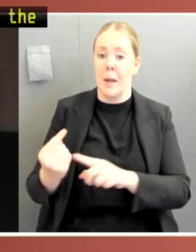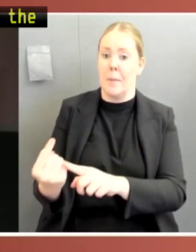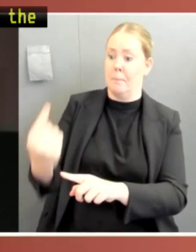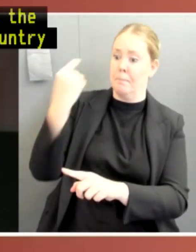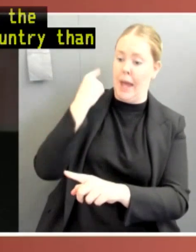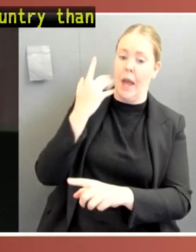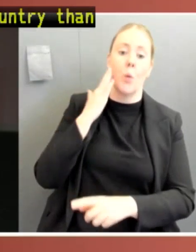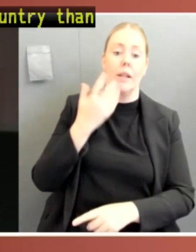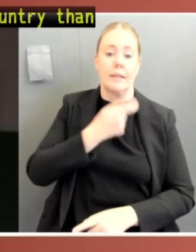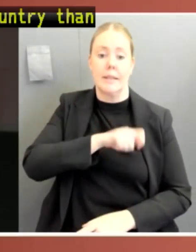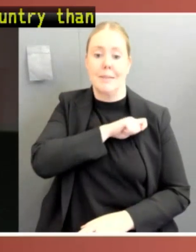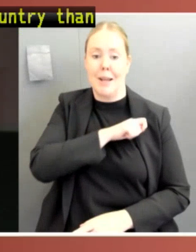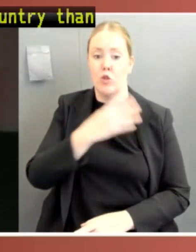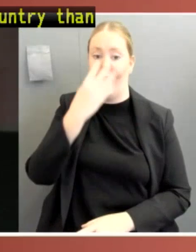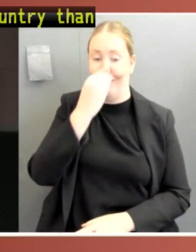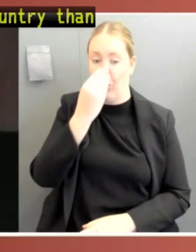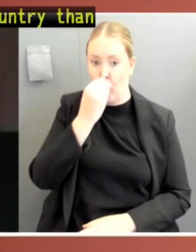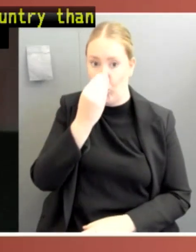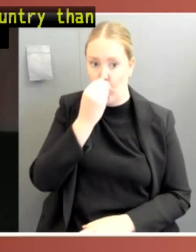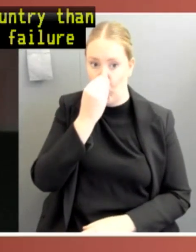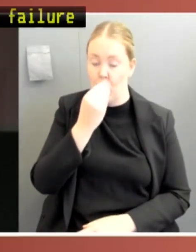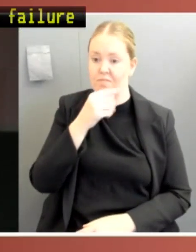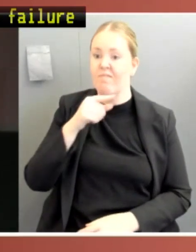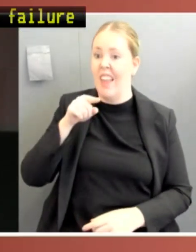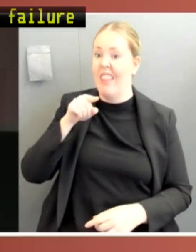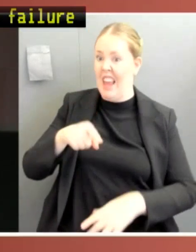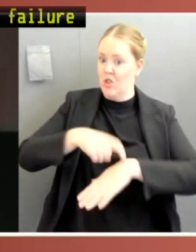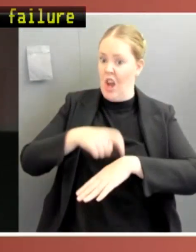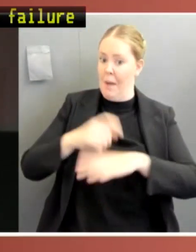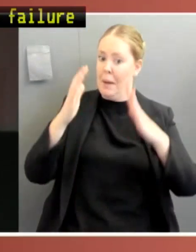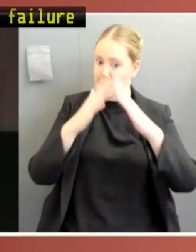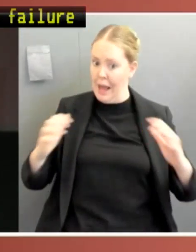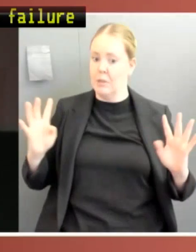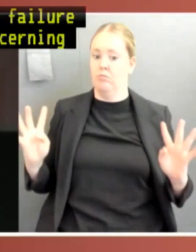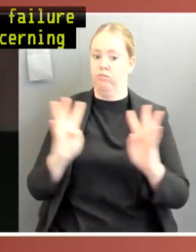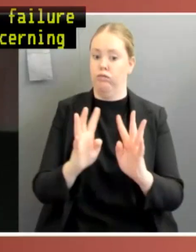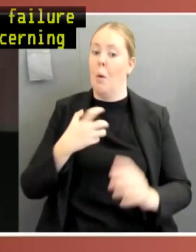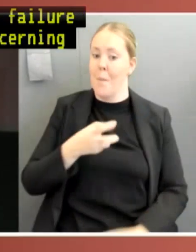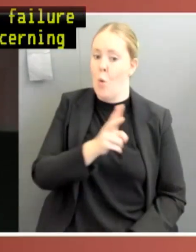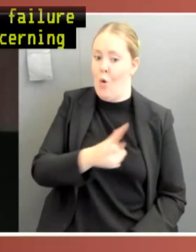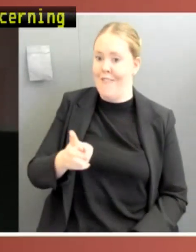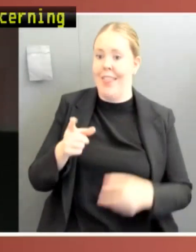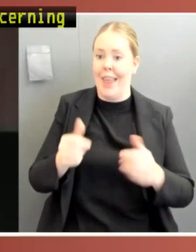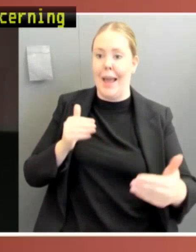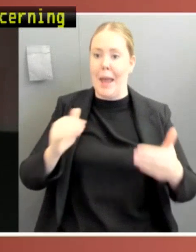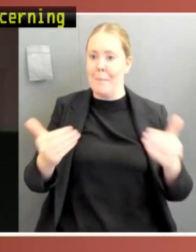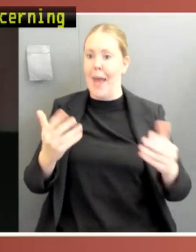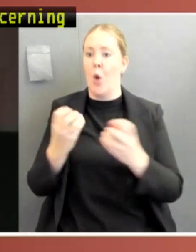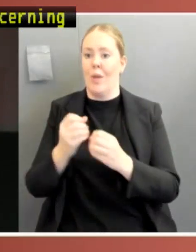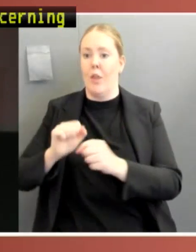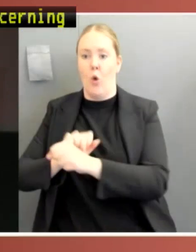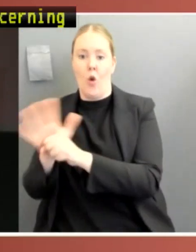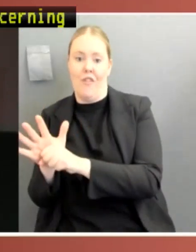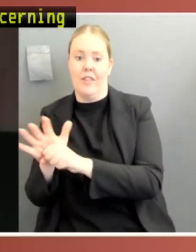The failure to sit is particularly concerning given advances in technology since 1919, which would allow parliamentarians to continue to meet in relative